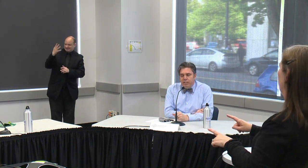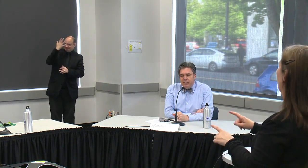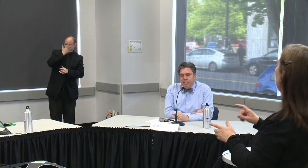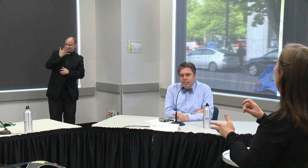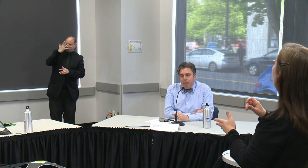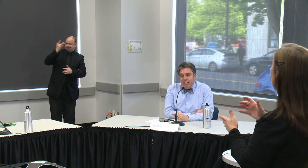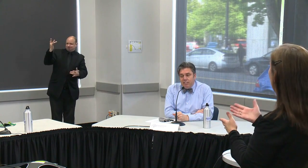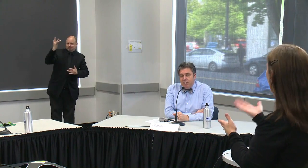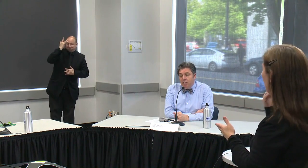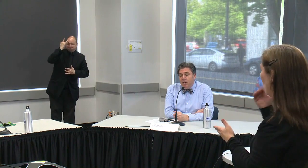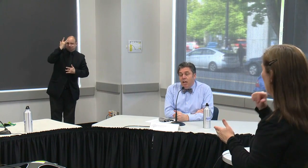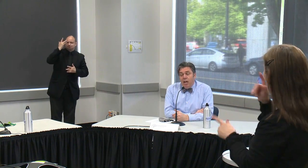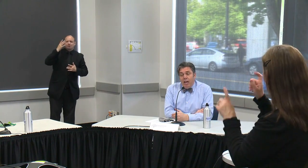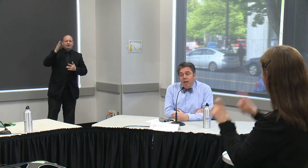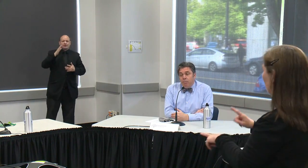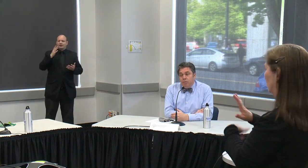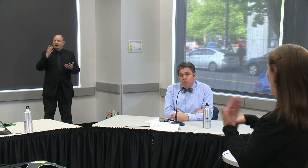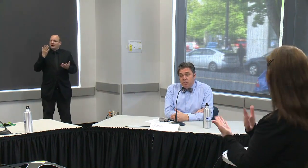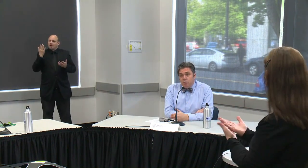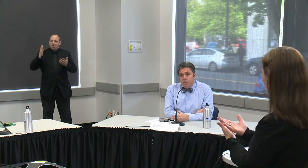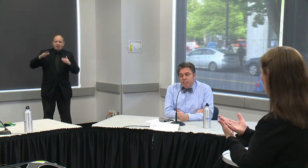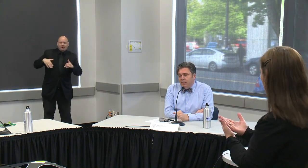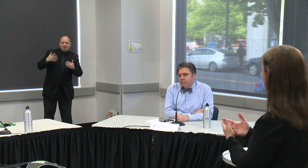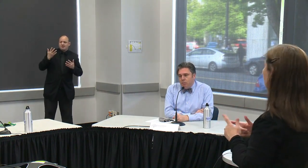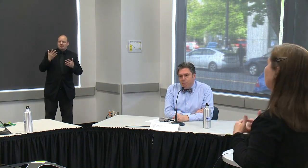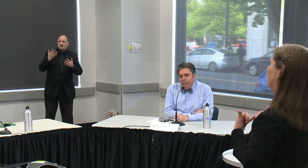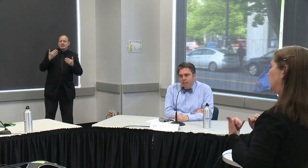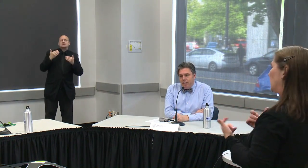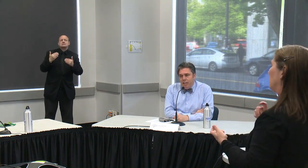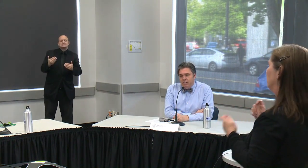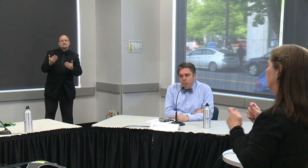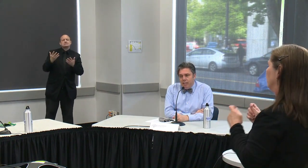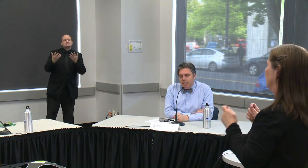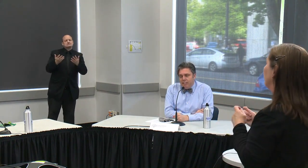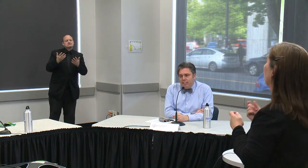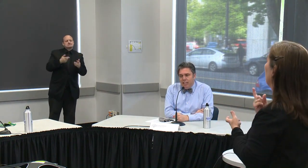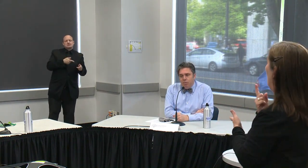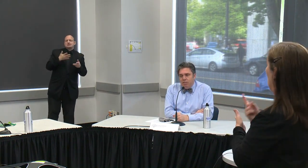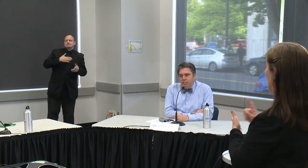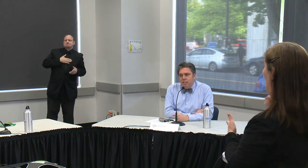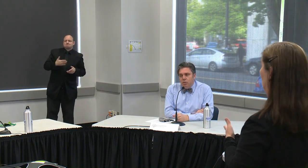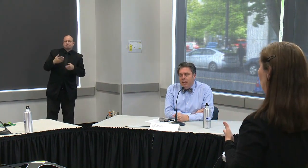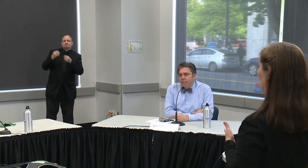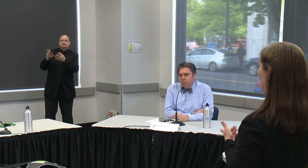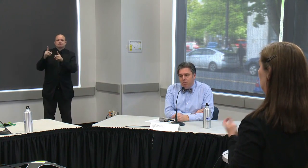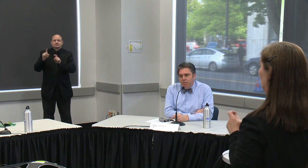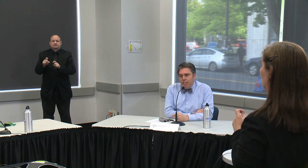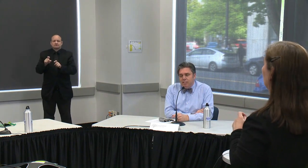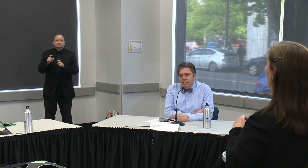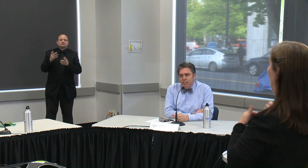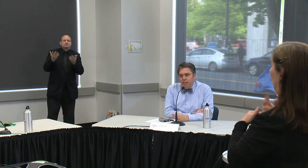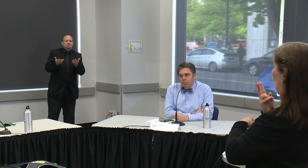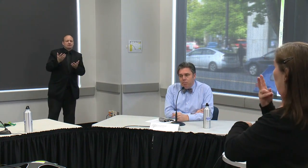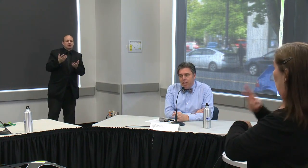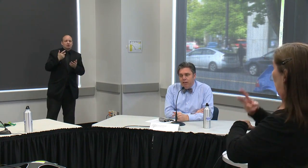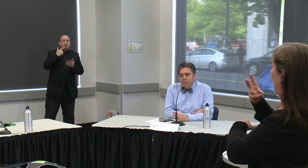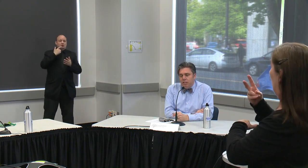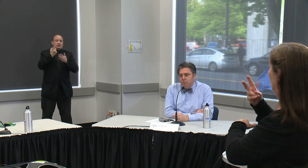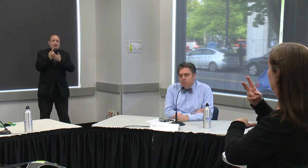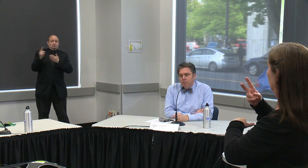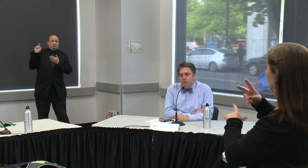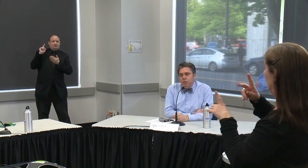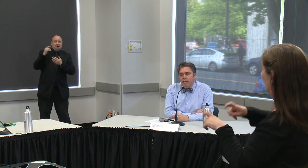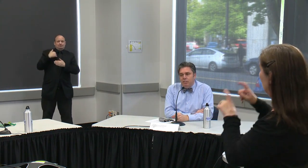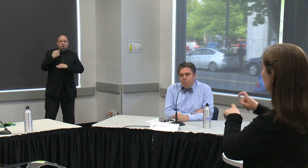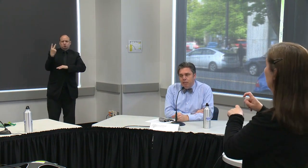along with our testing capacity just with the changes we made last week as i said we've seen two days where we've tested and had